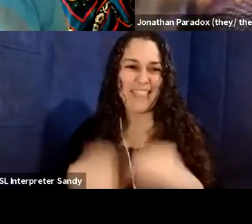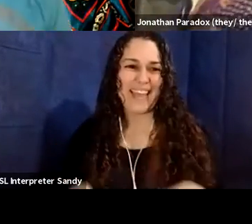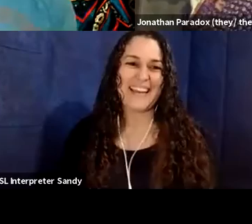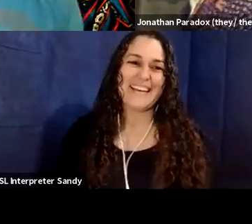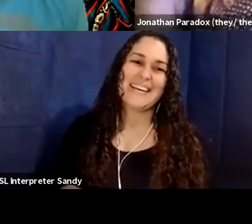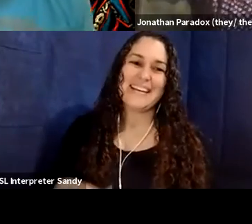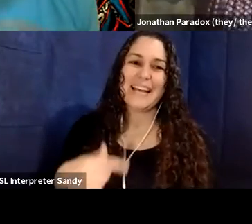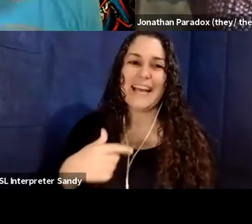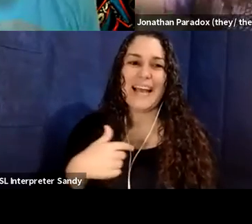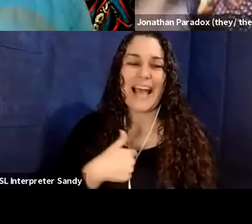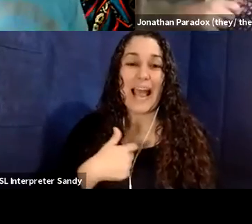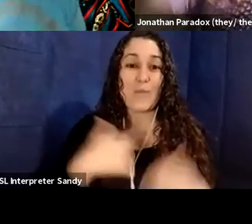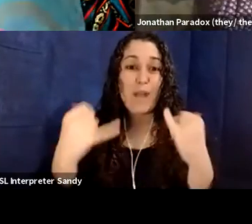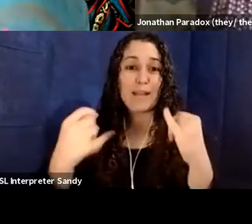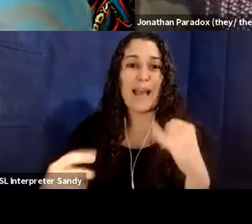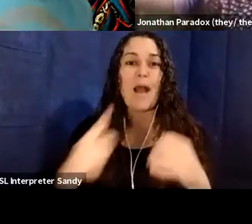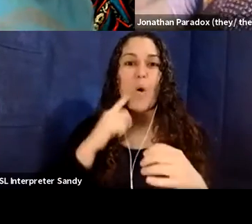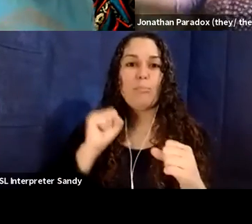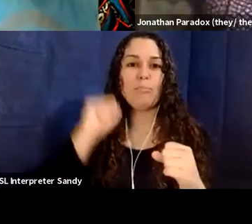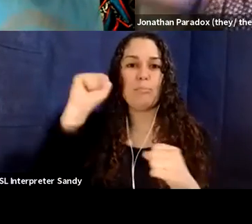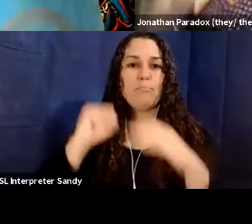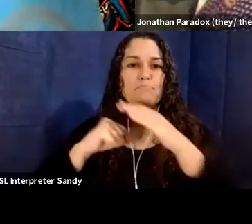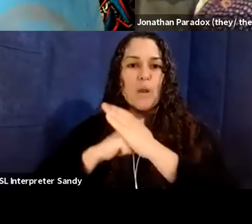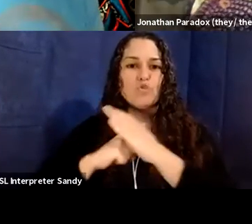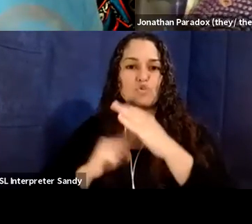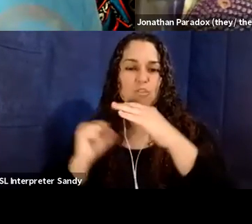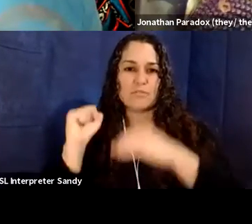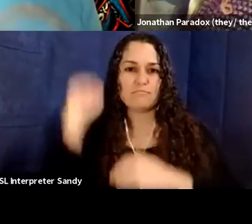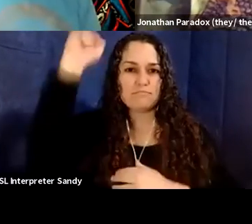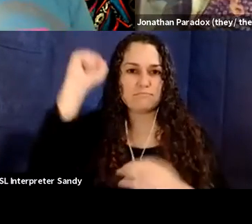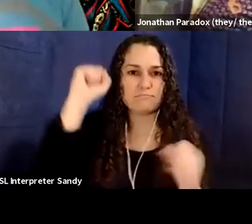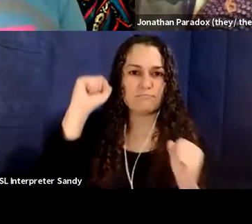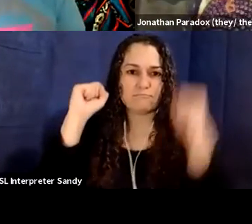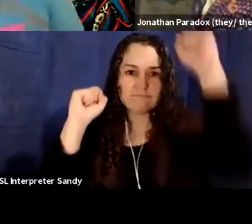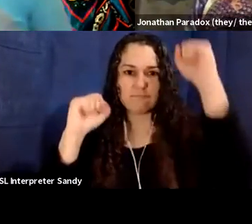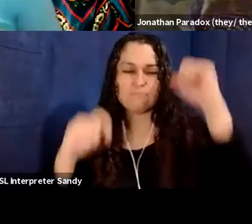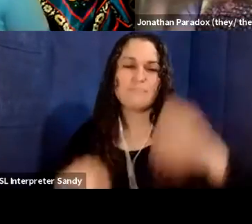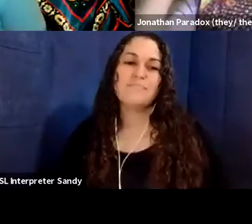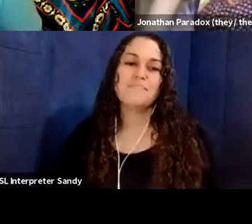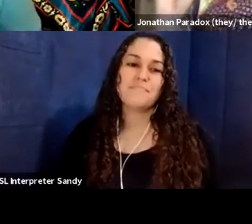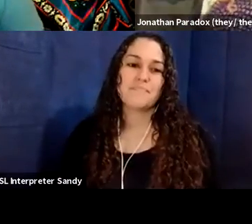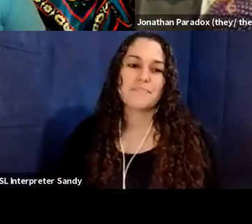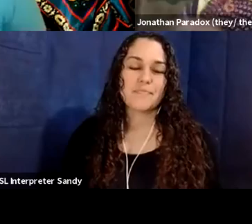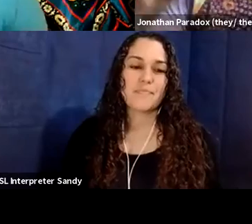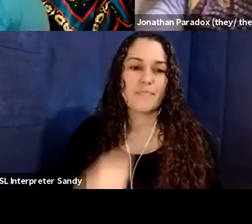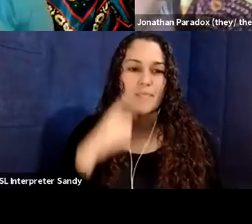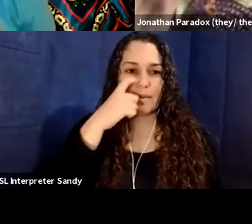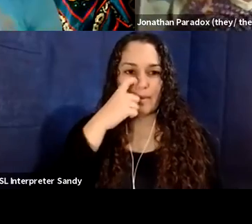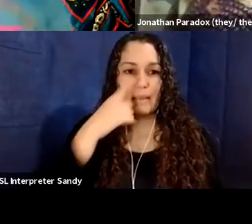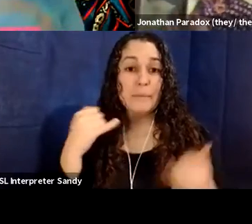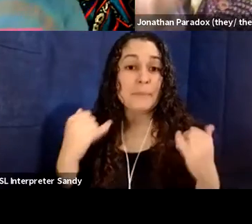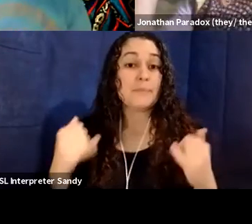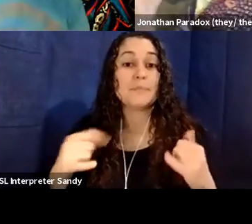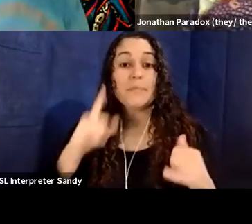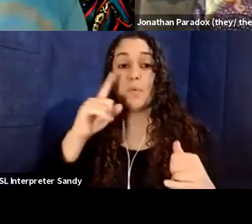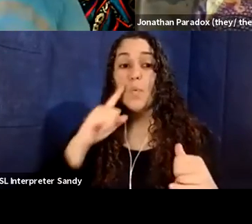punching the ceiling, um, and I'm gonna, I'm make a, uh, a sort of like a noise that a,